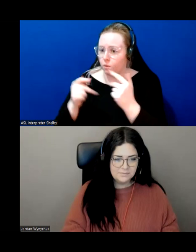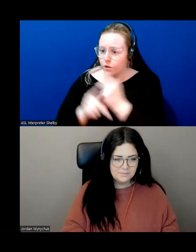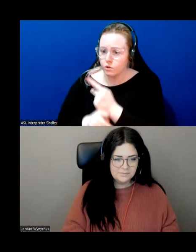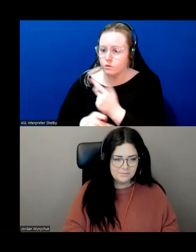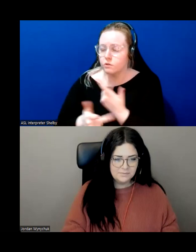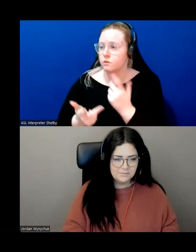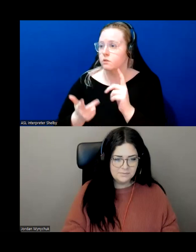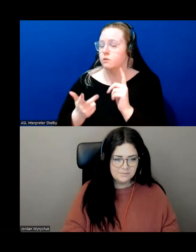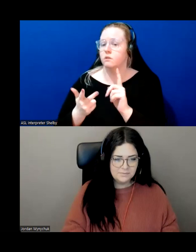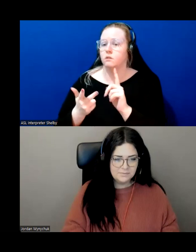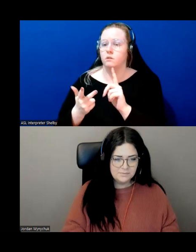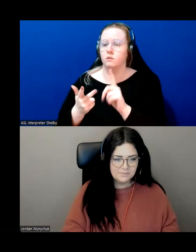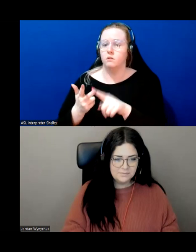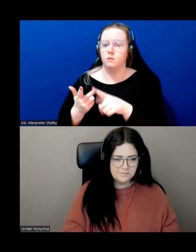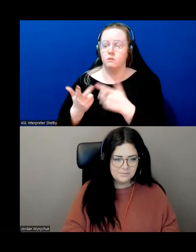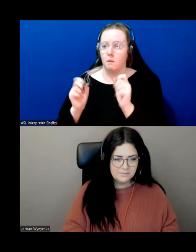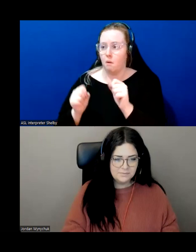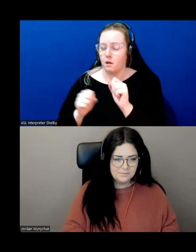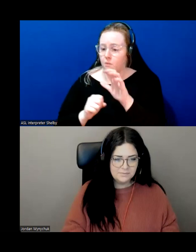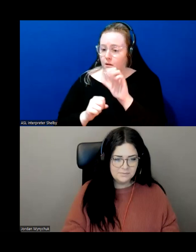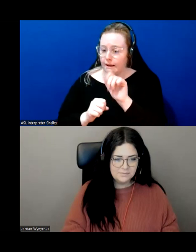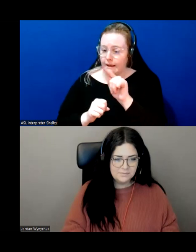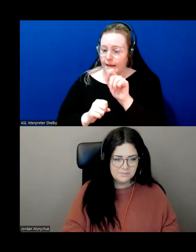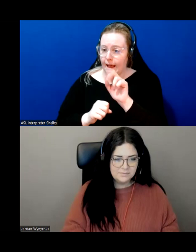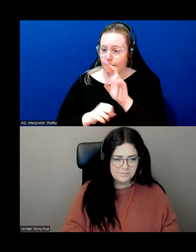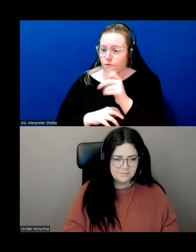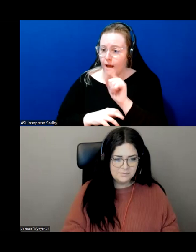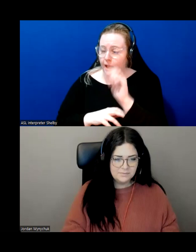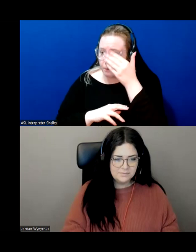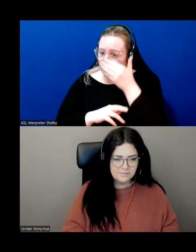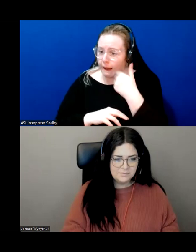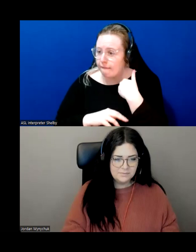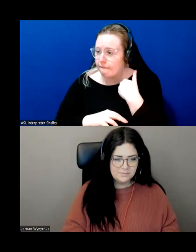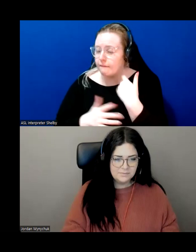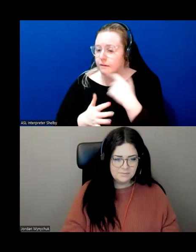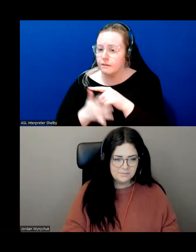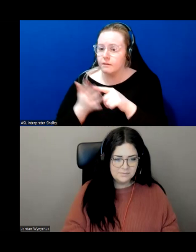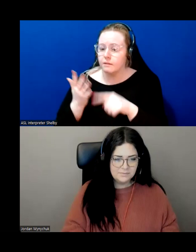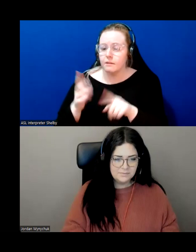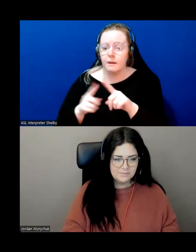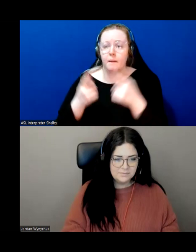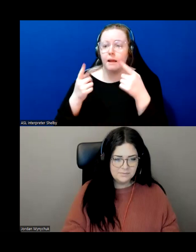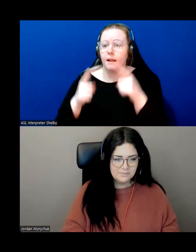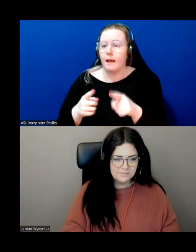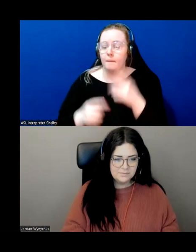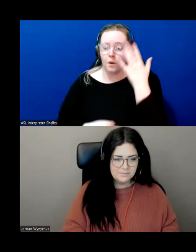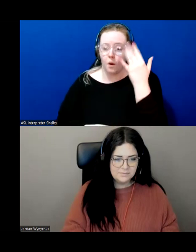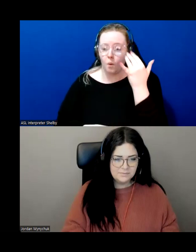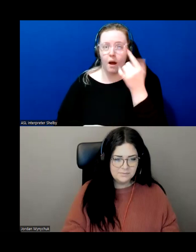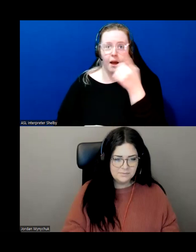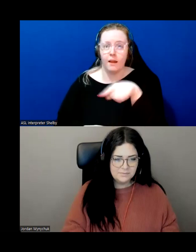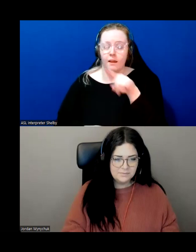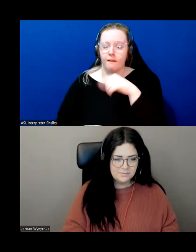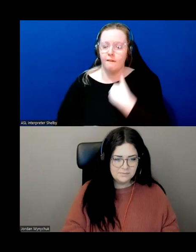something going on there do i have a cataract maybe so um it was dry eye at the end of the day it was just simply